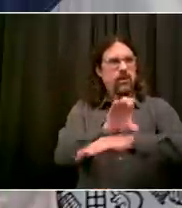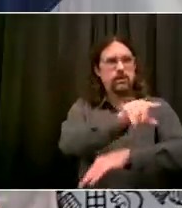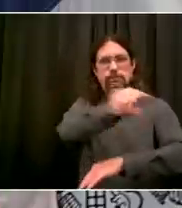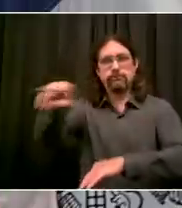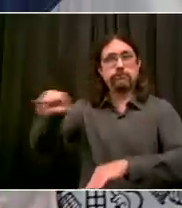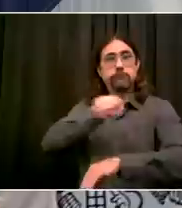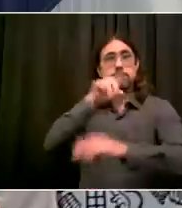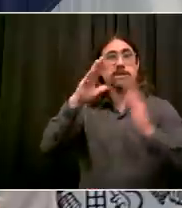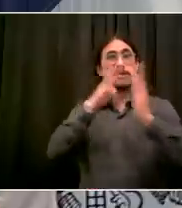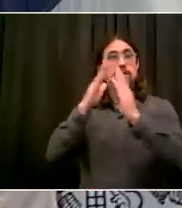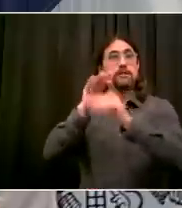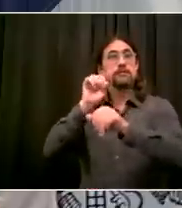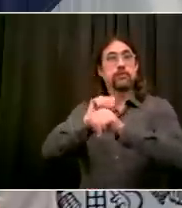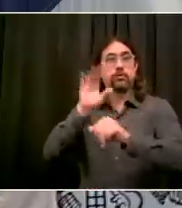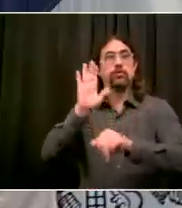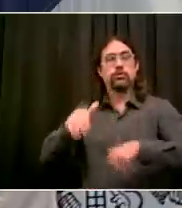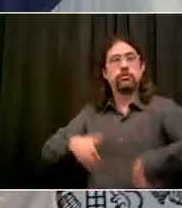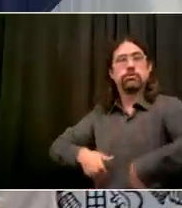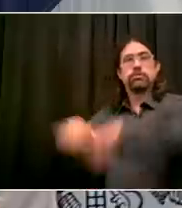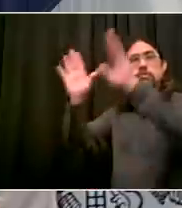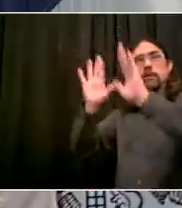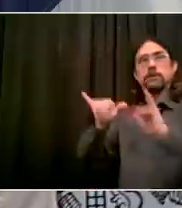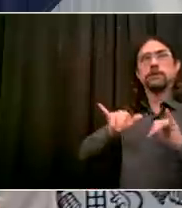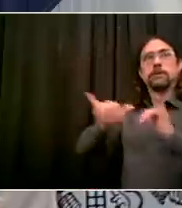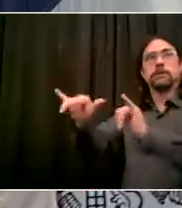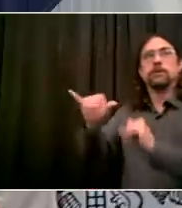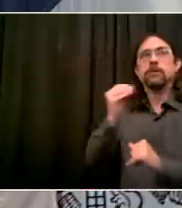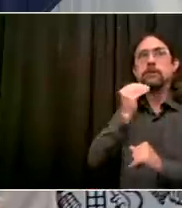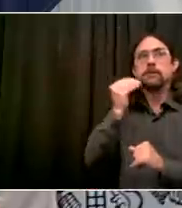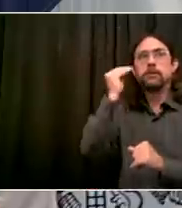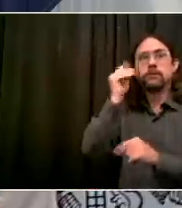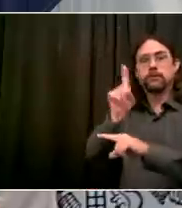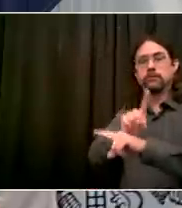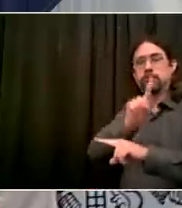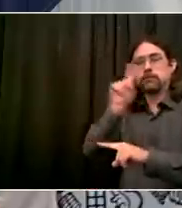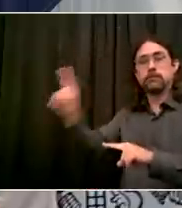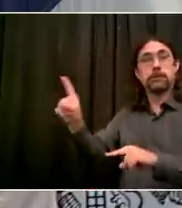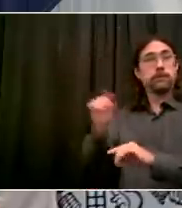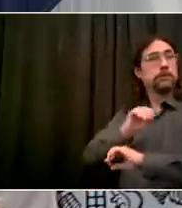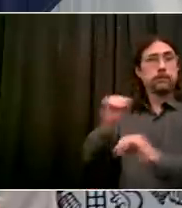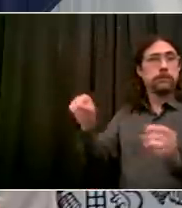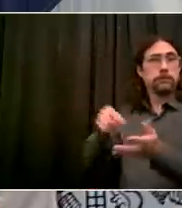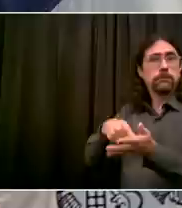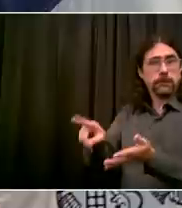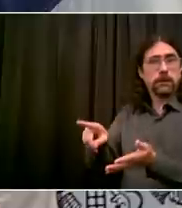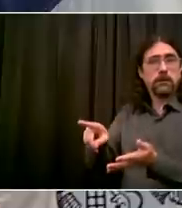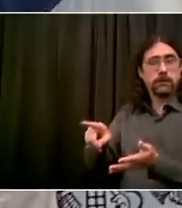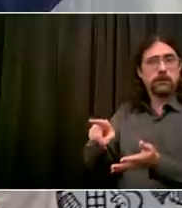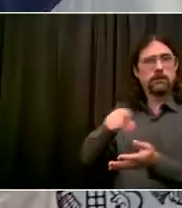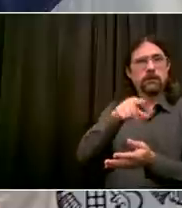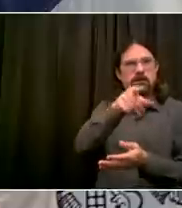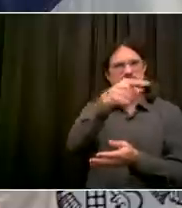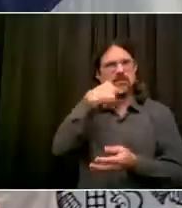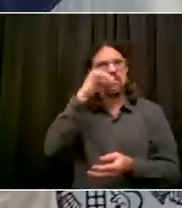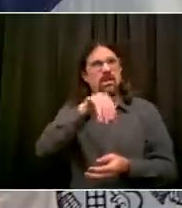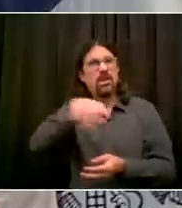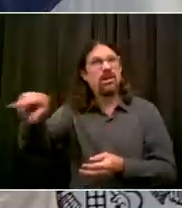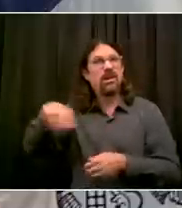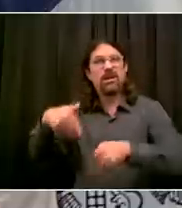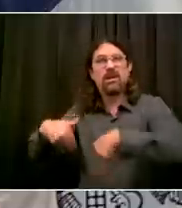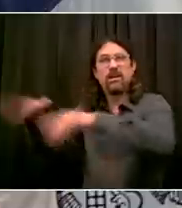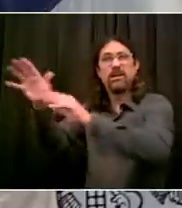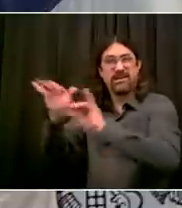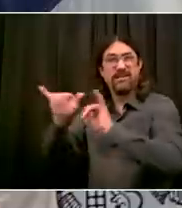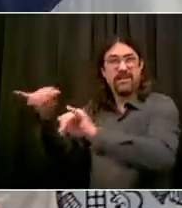special assistants. Between 2016 and 2019, three of four years amounted to cumulative raises